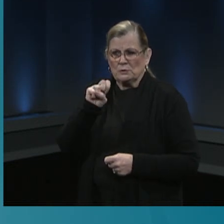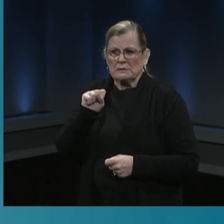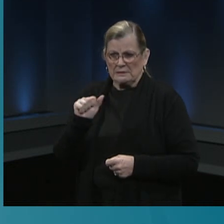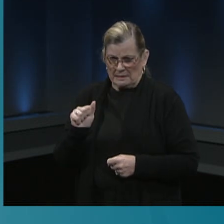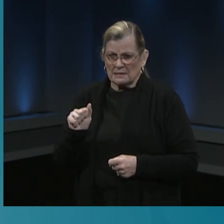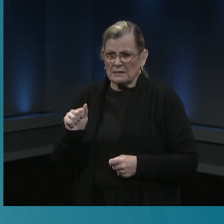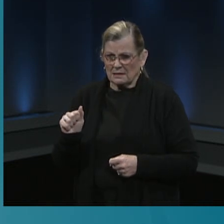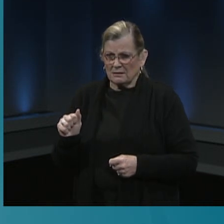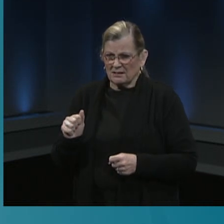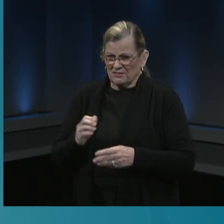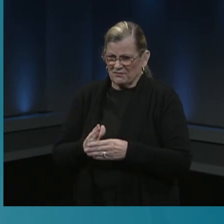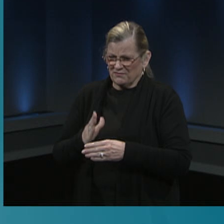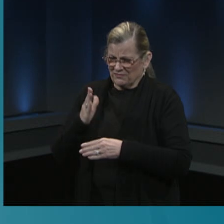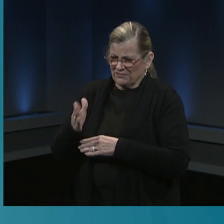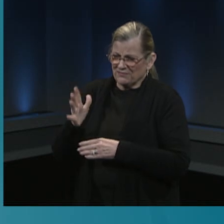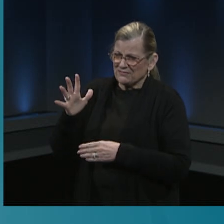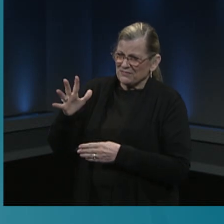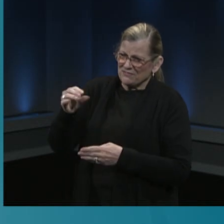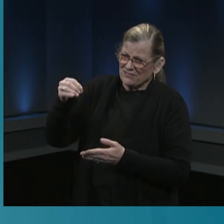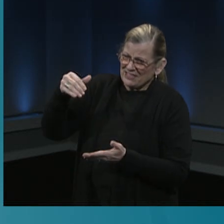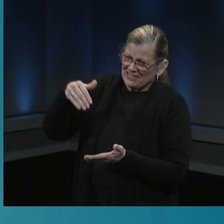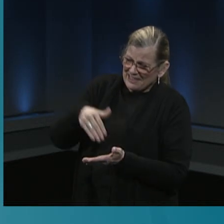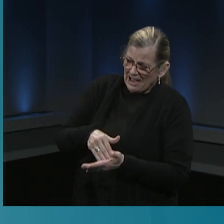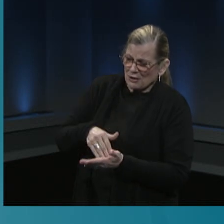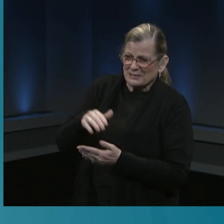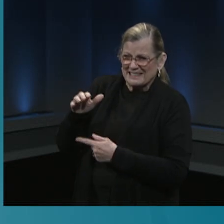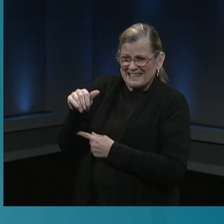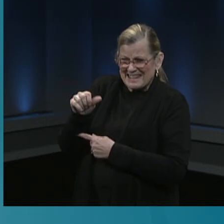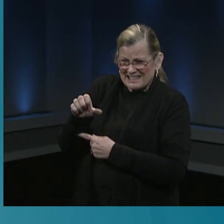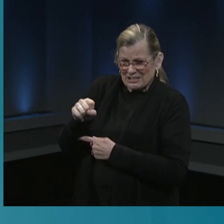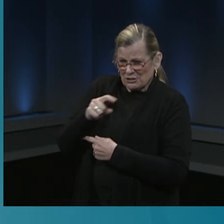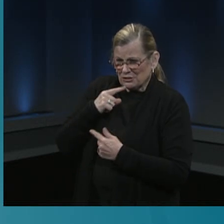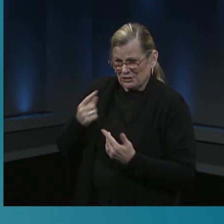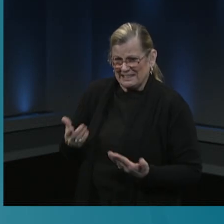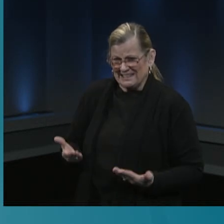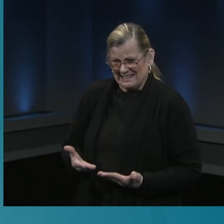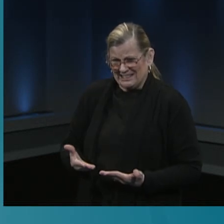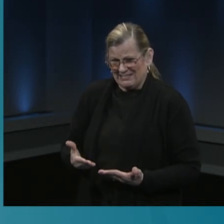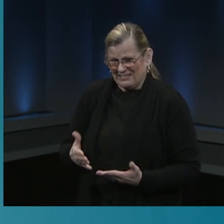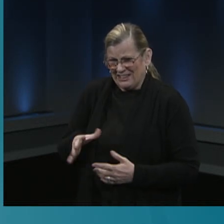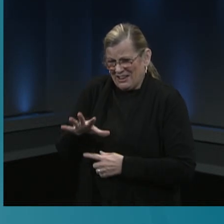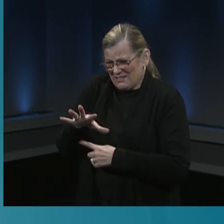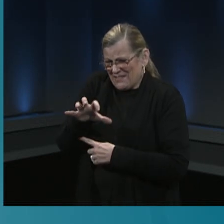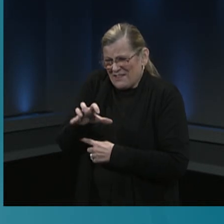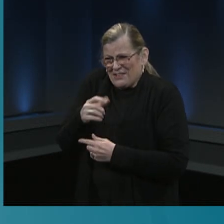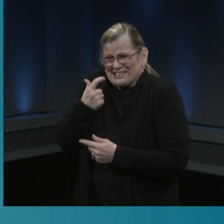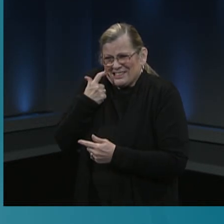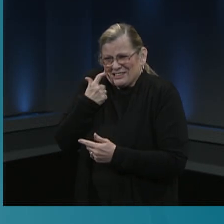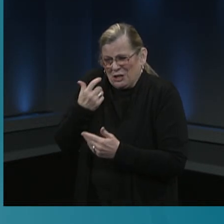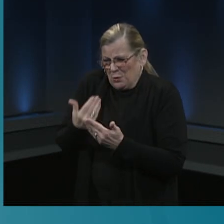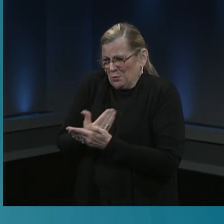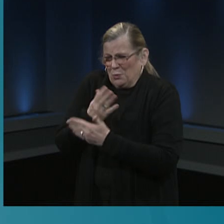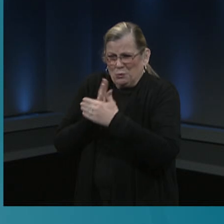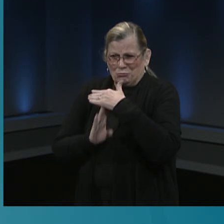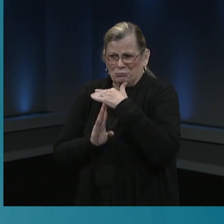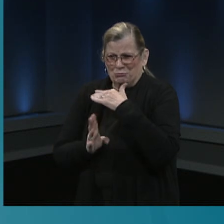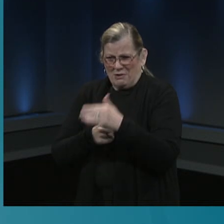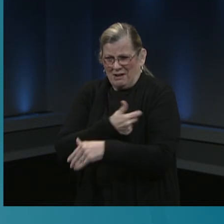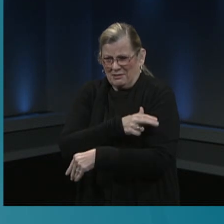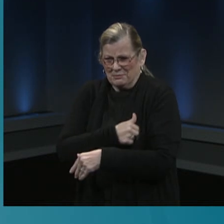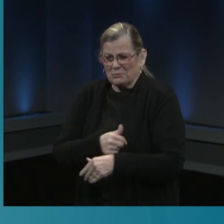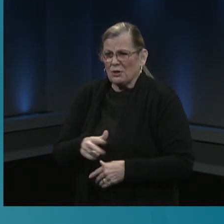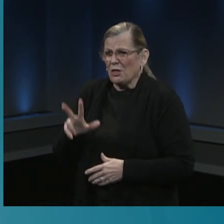cases identified here with more than 500 new cases each day, more than 3,000 people hospitalized and